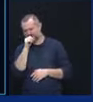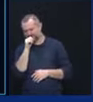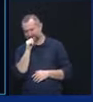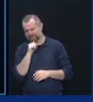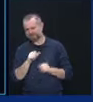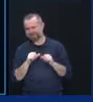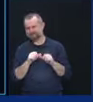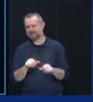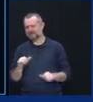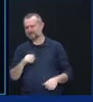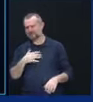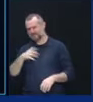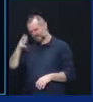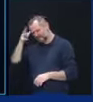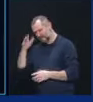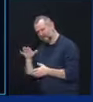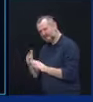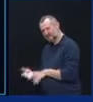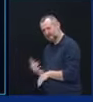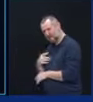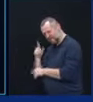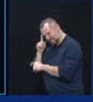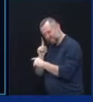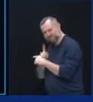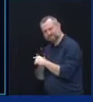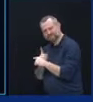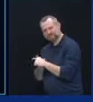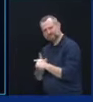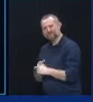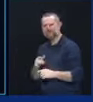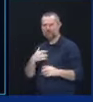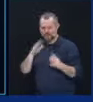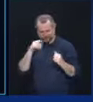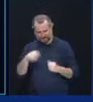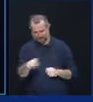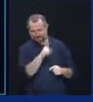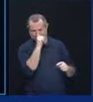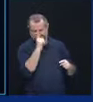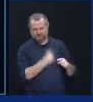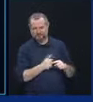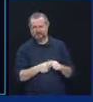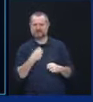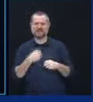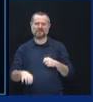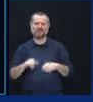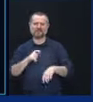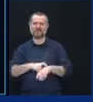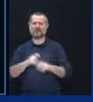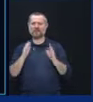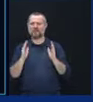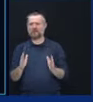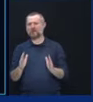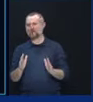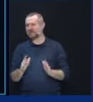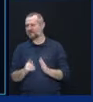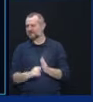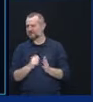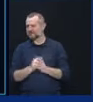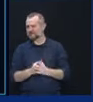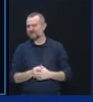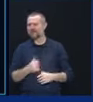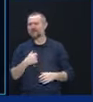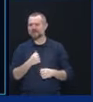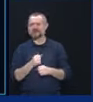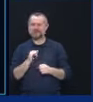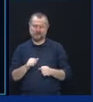when my father died, and I hope it gets all of you through during these difficult times as we move forward and fight this pandemic to